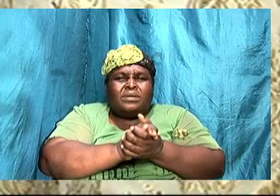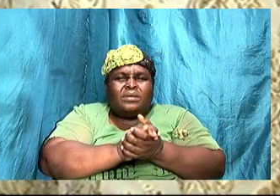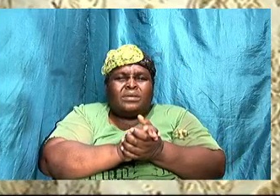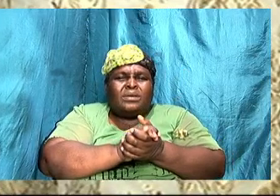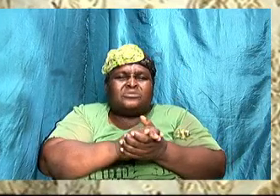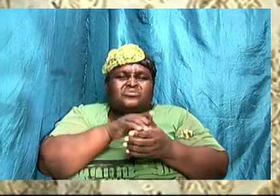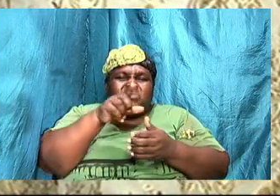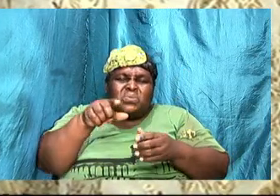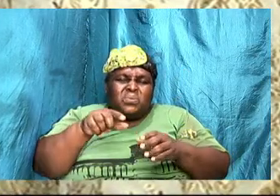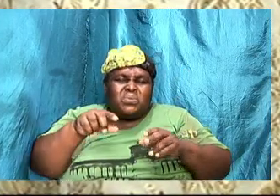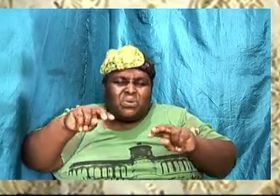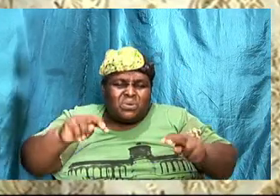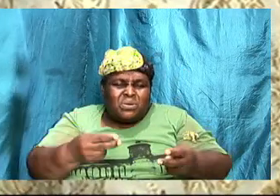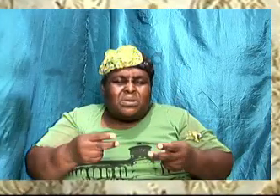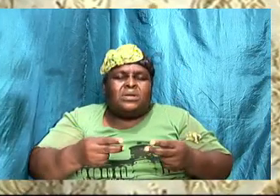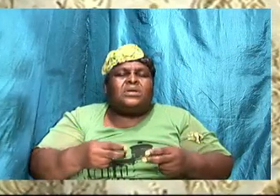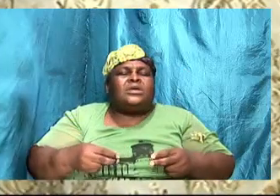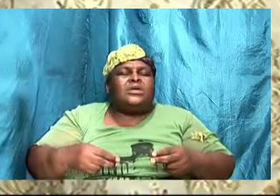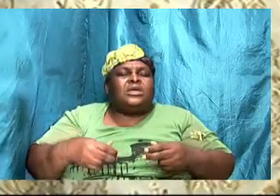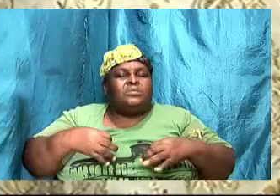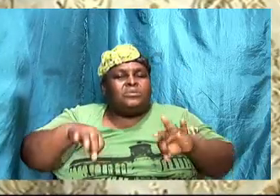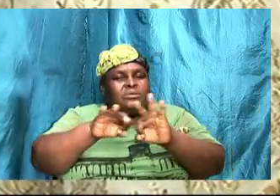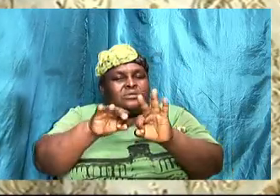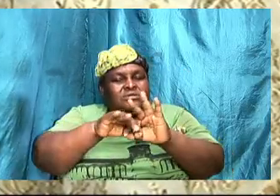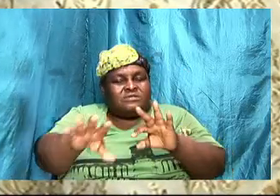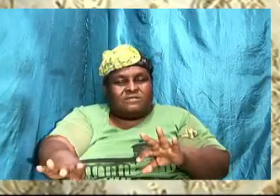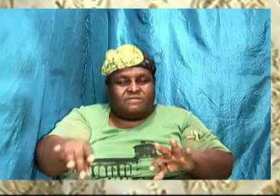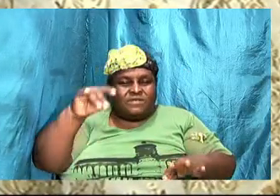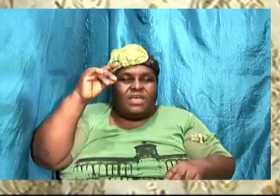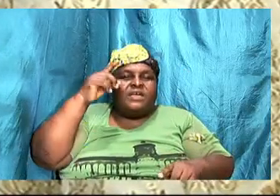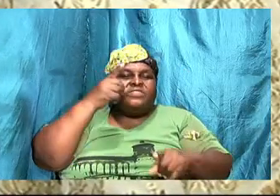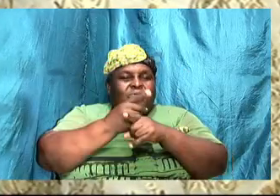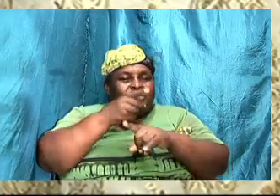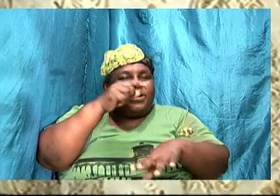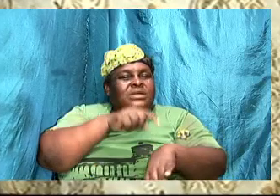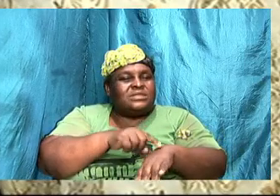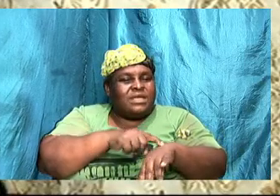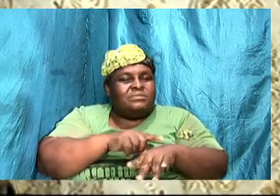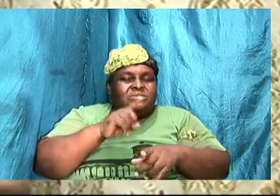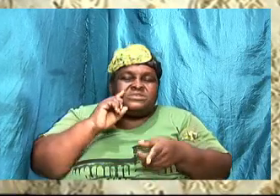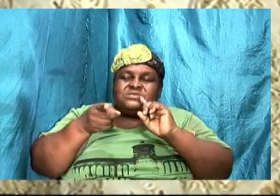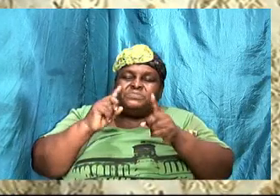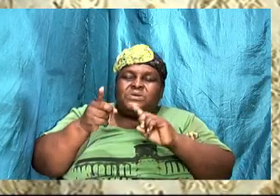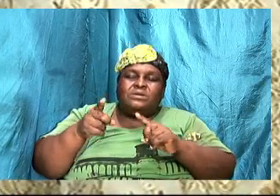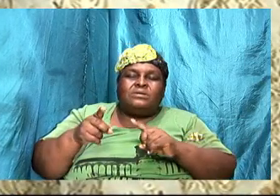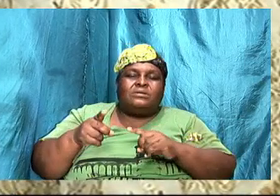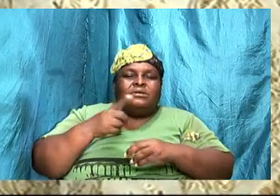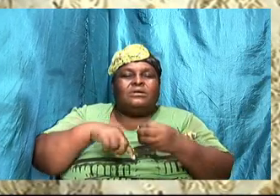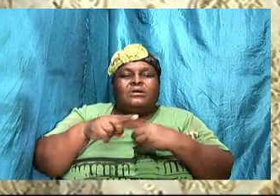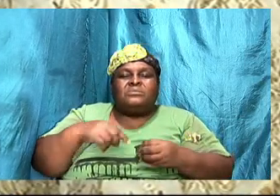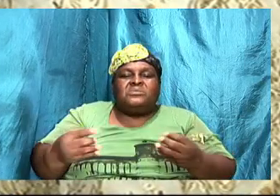important to find the right time to talk about what is happening.